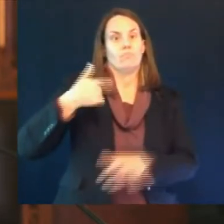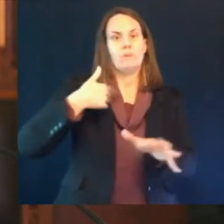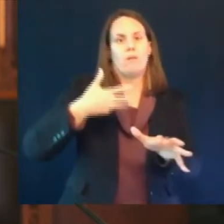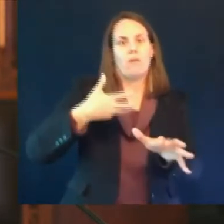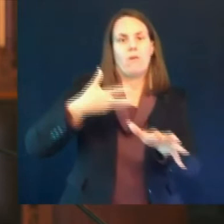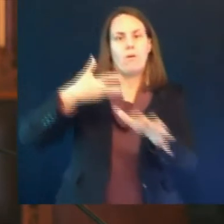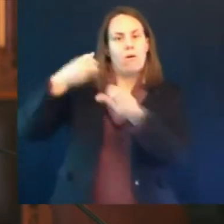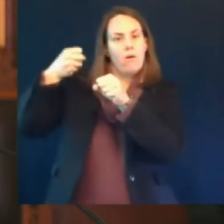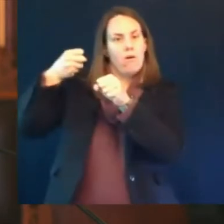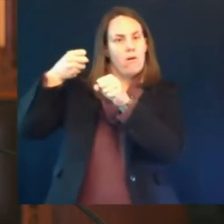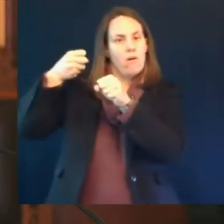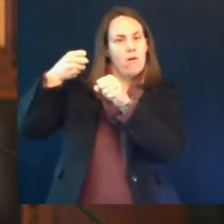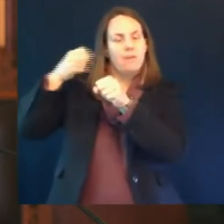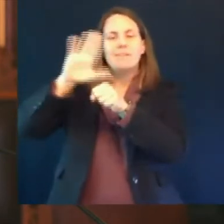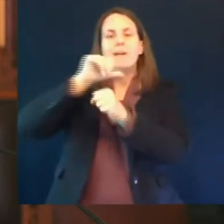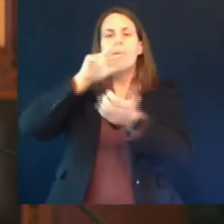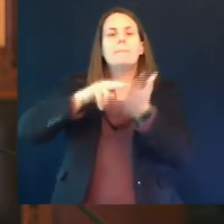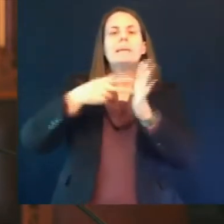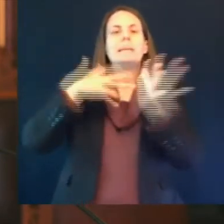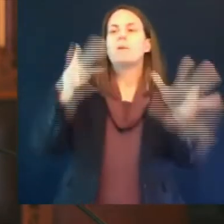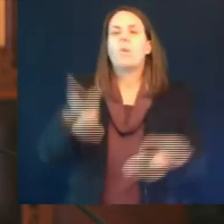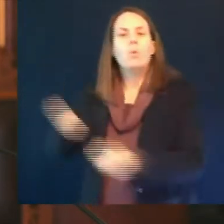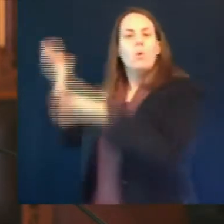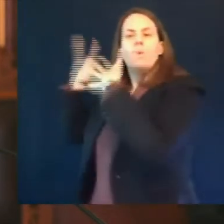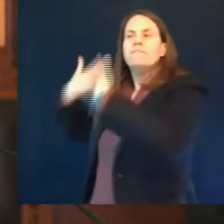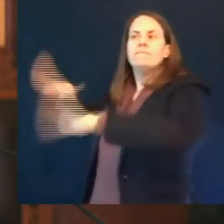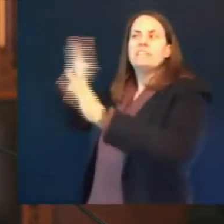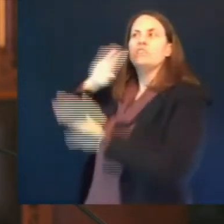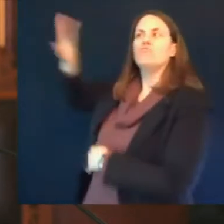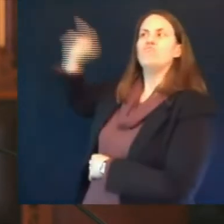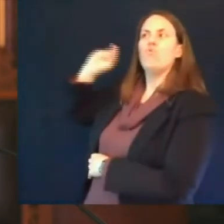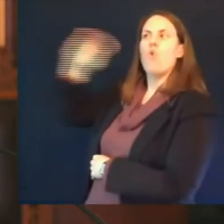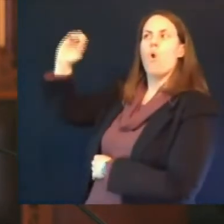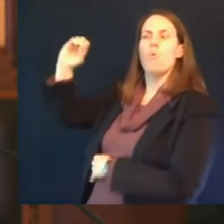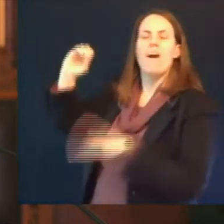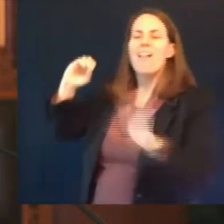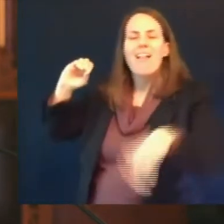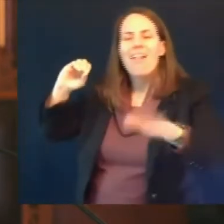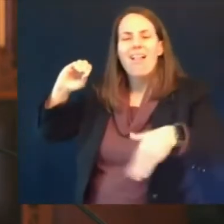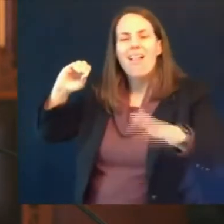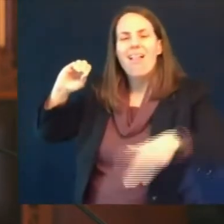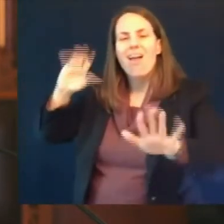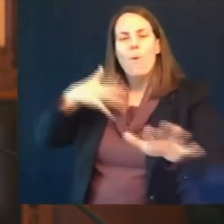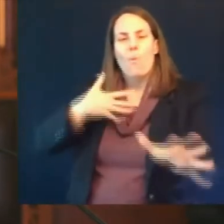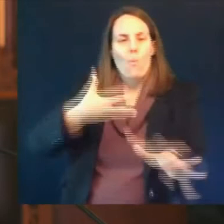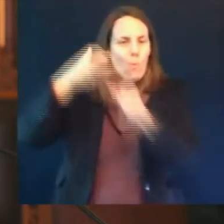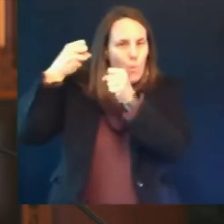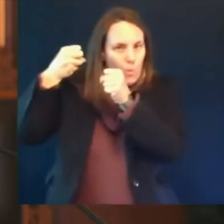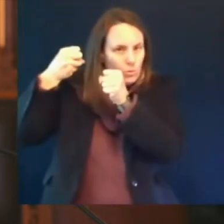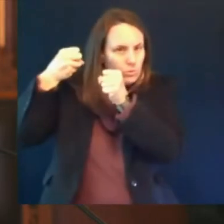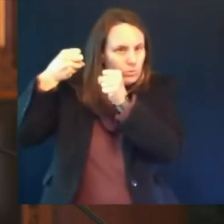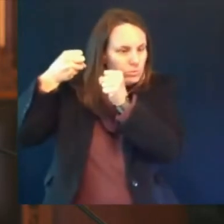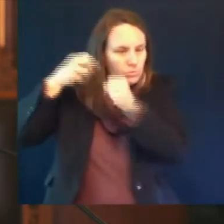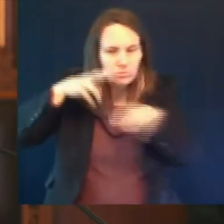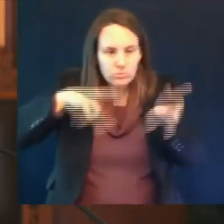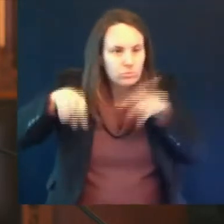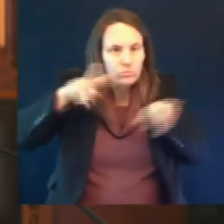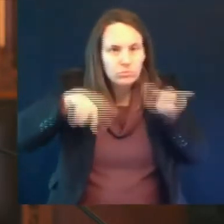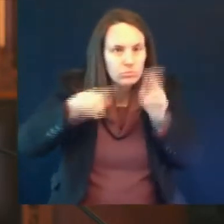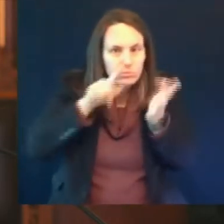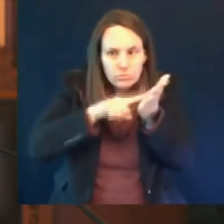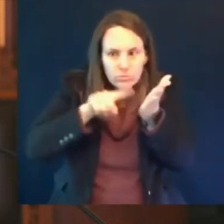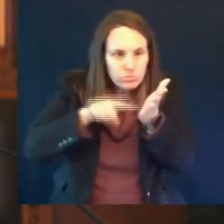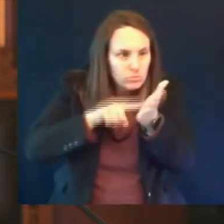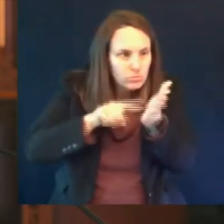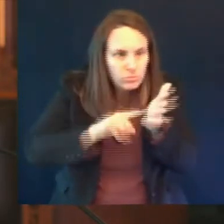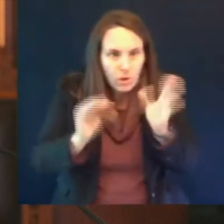to do what i just described to further ascertain if there are any more of these events and then to prepare our